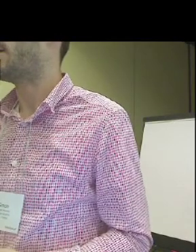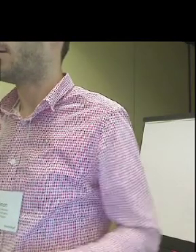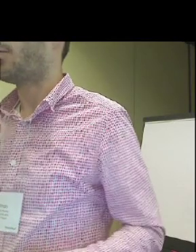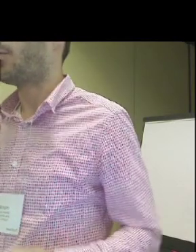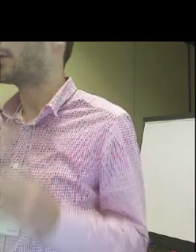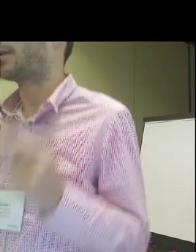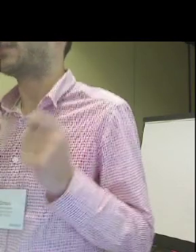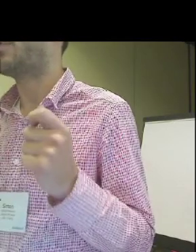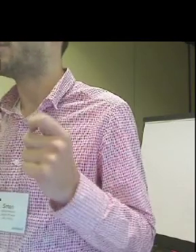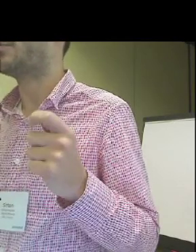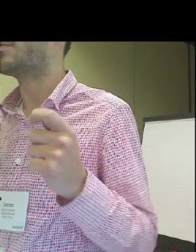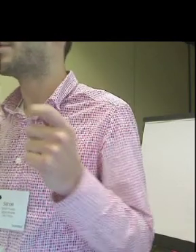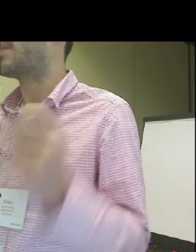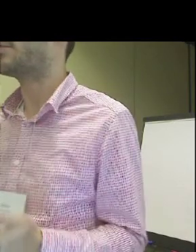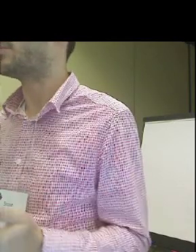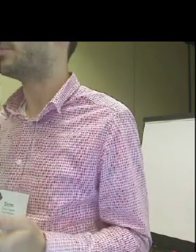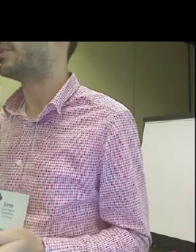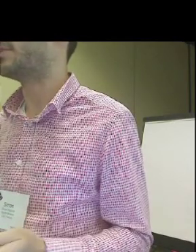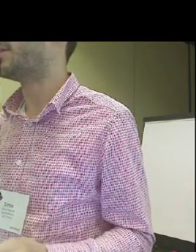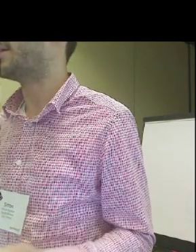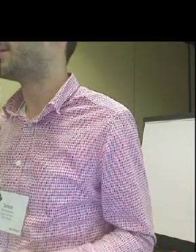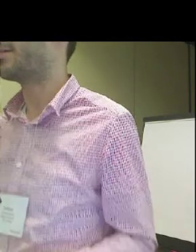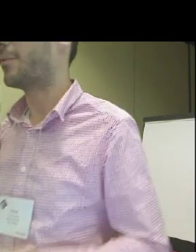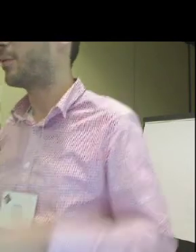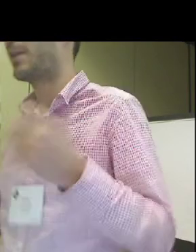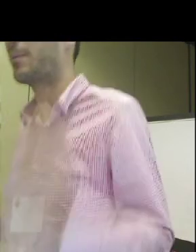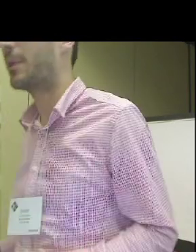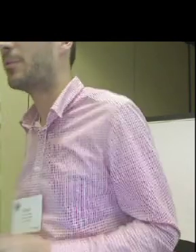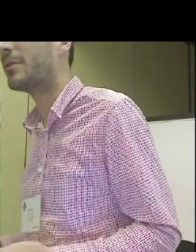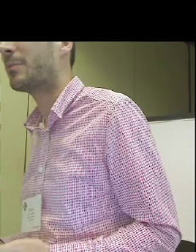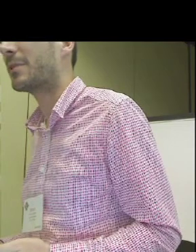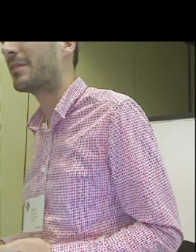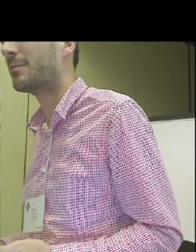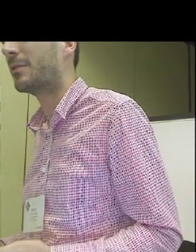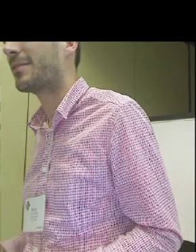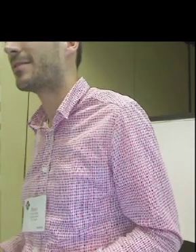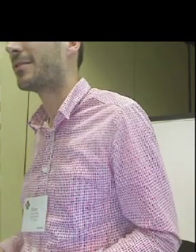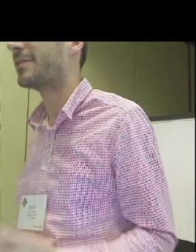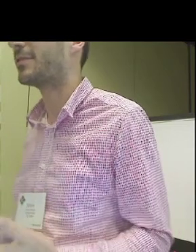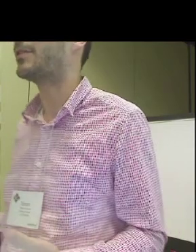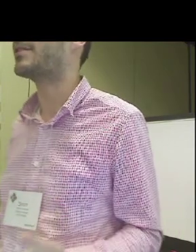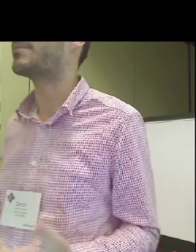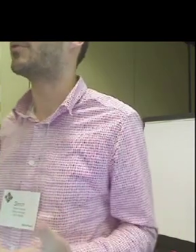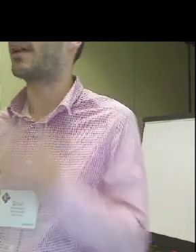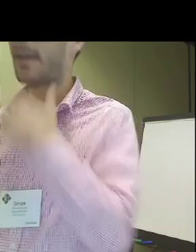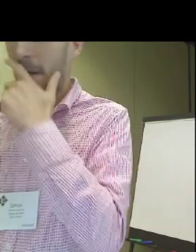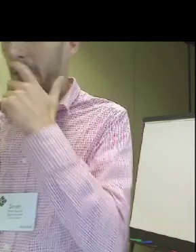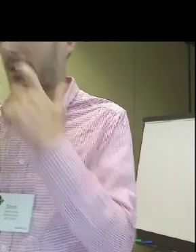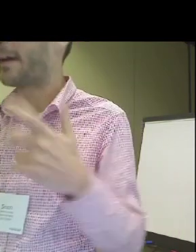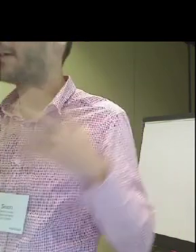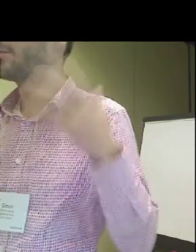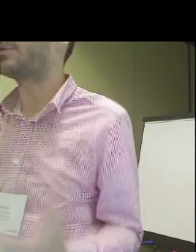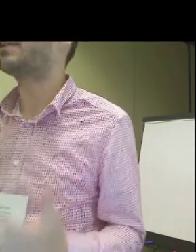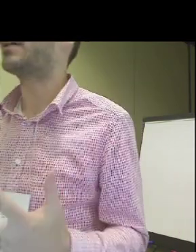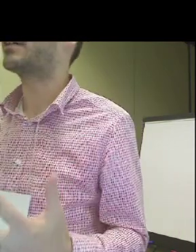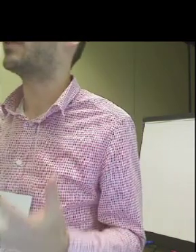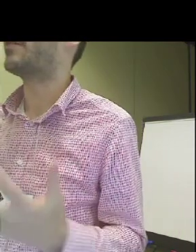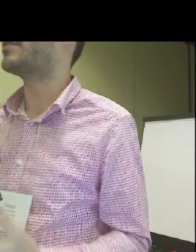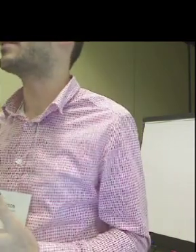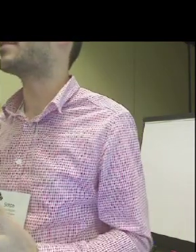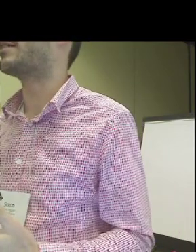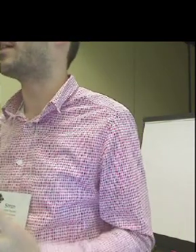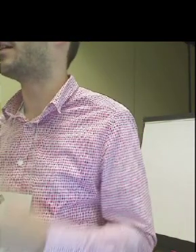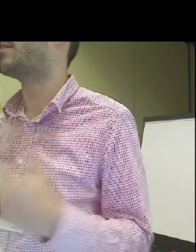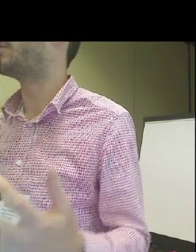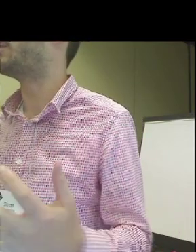us saying, okay, what can you sell to me that will make my museum accessible? It's not really the goal. It's more like, okay, I would really like